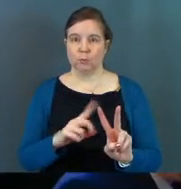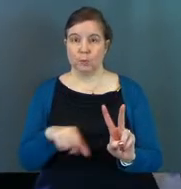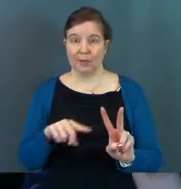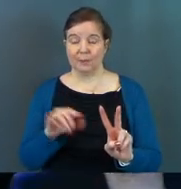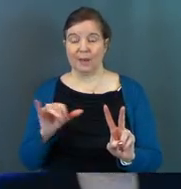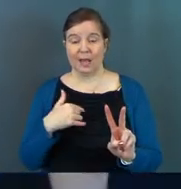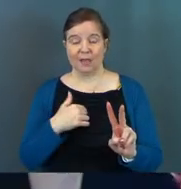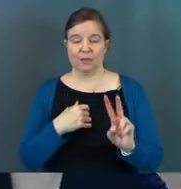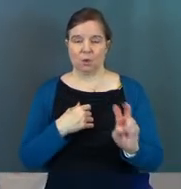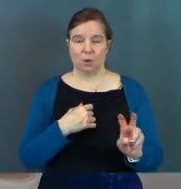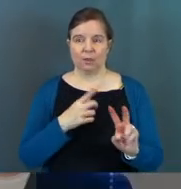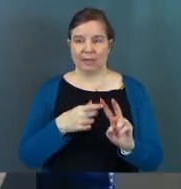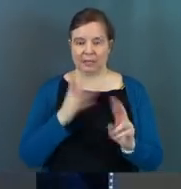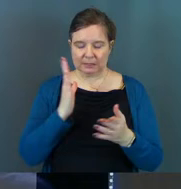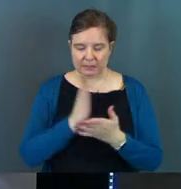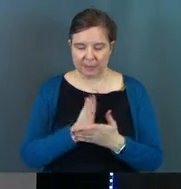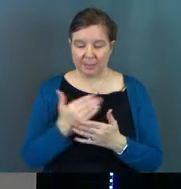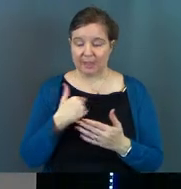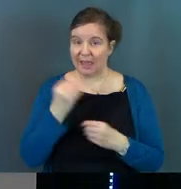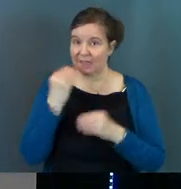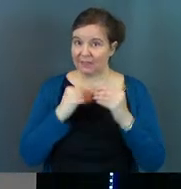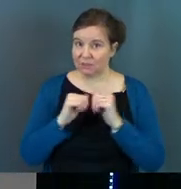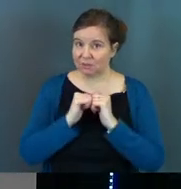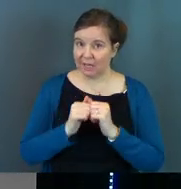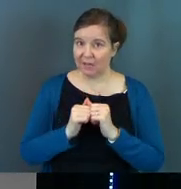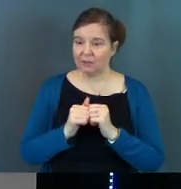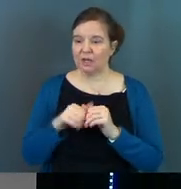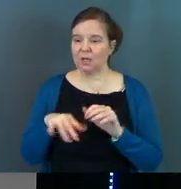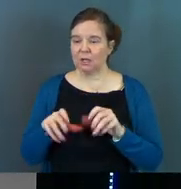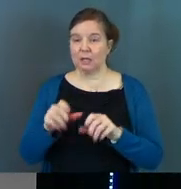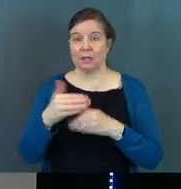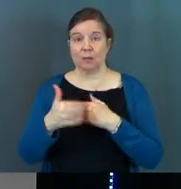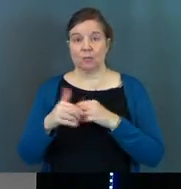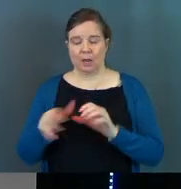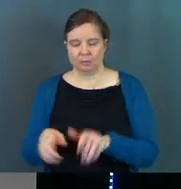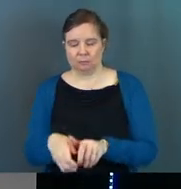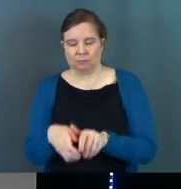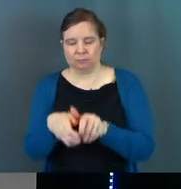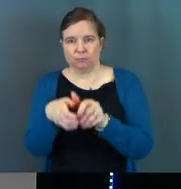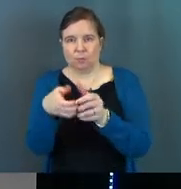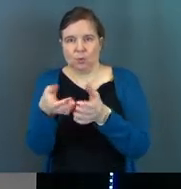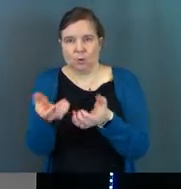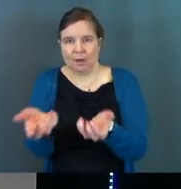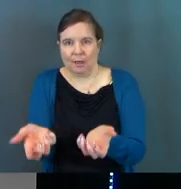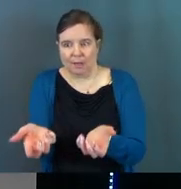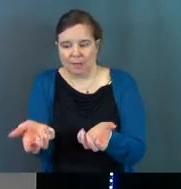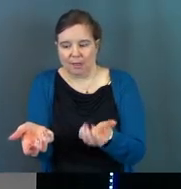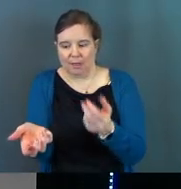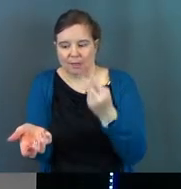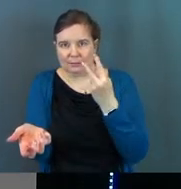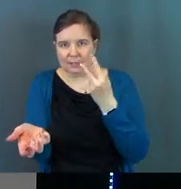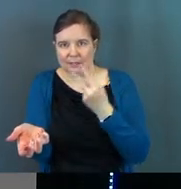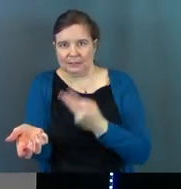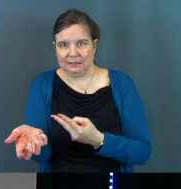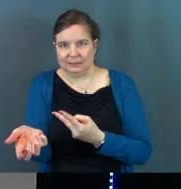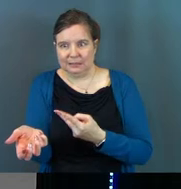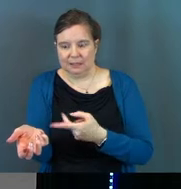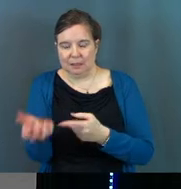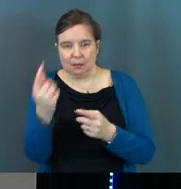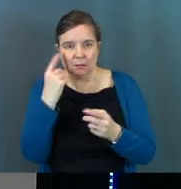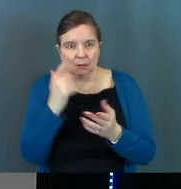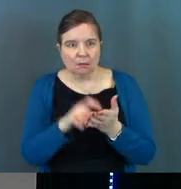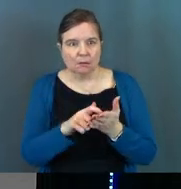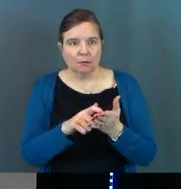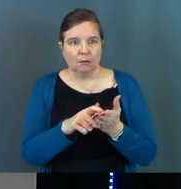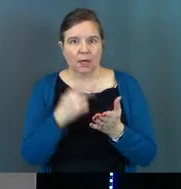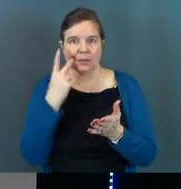And as they go, they eventually stop and they have dinner together and he goes to break bread. And as soon as he goes to break bread, they see him and